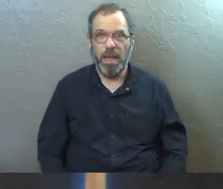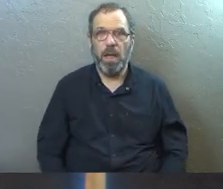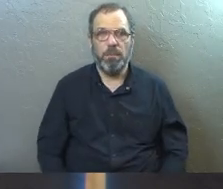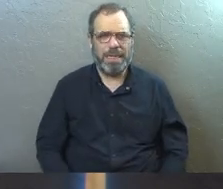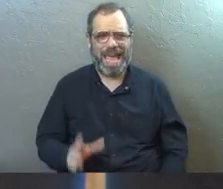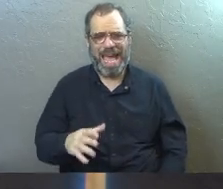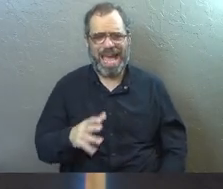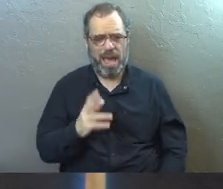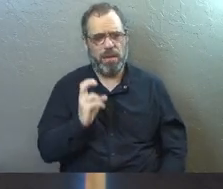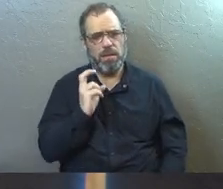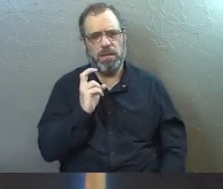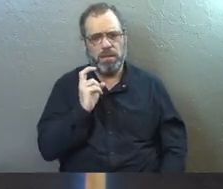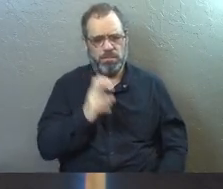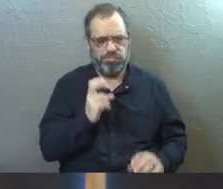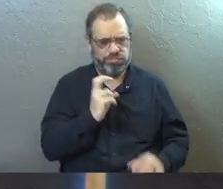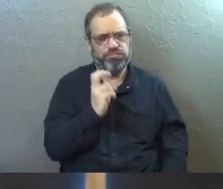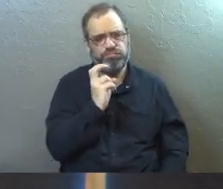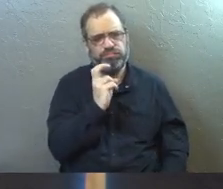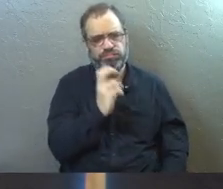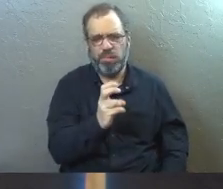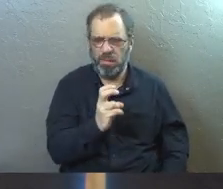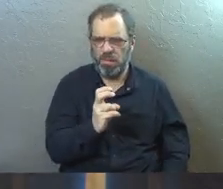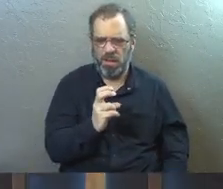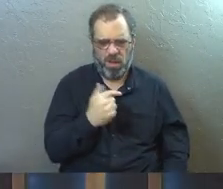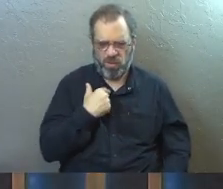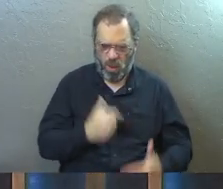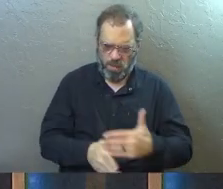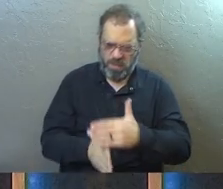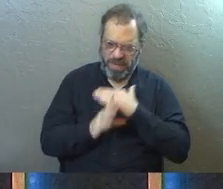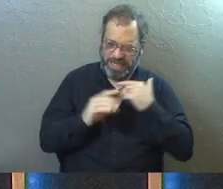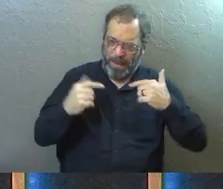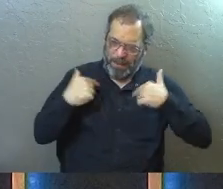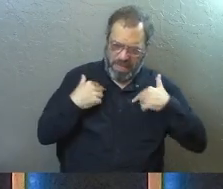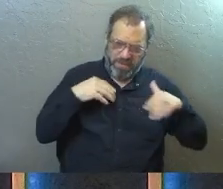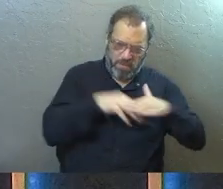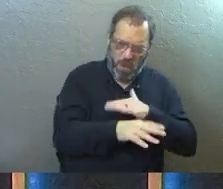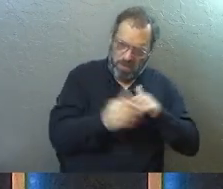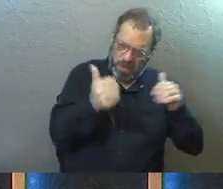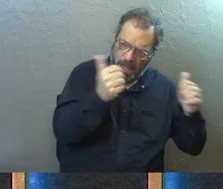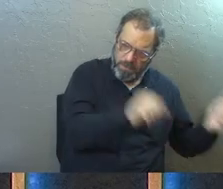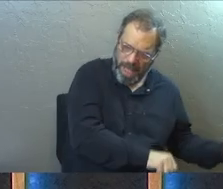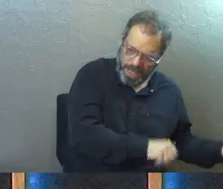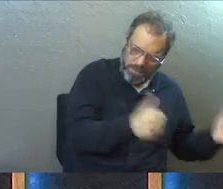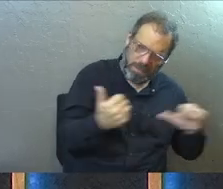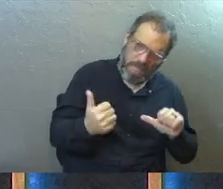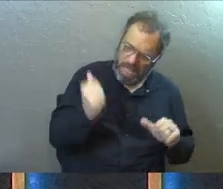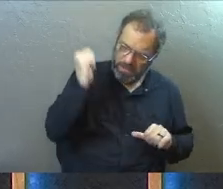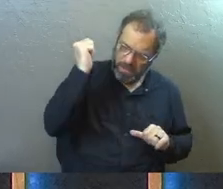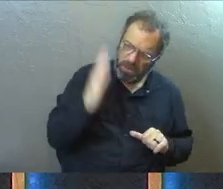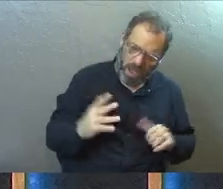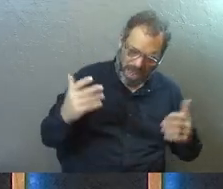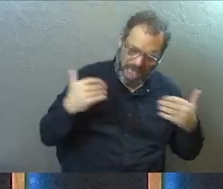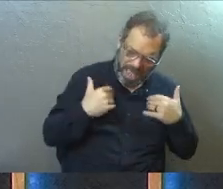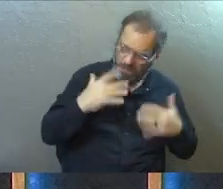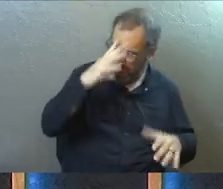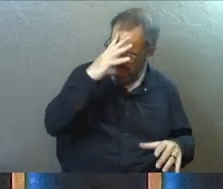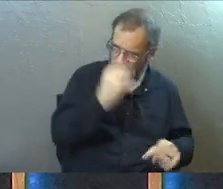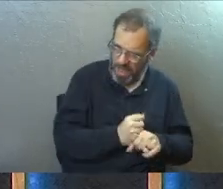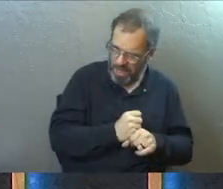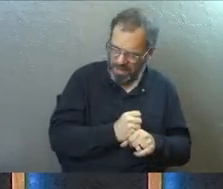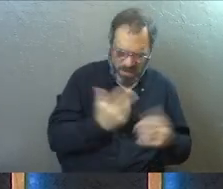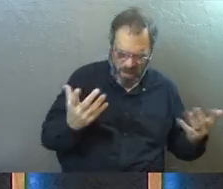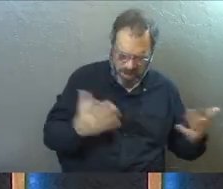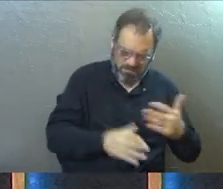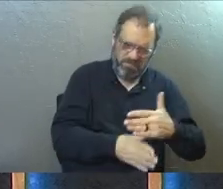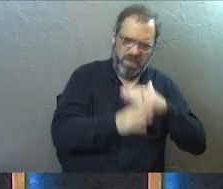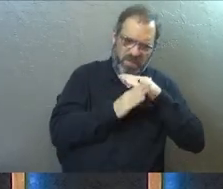his chariot and he looks over at Philip and says, What prevents me from having full access to God in my faith? And